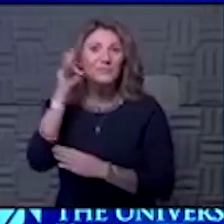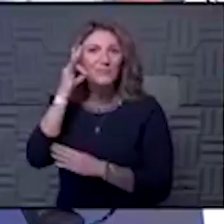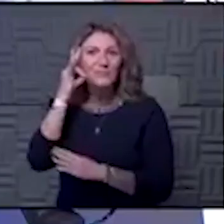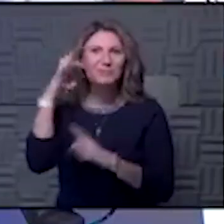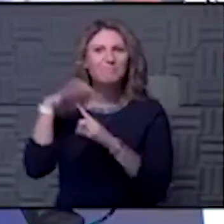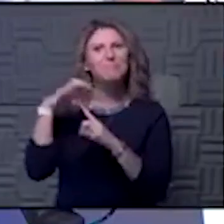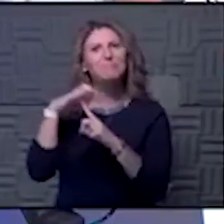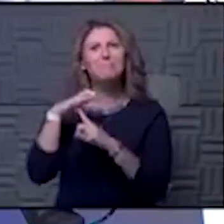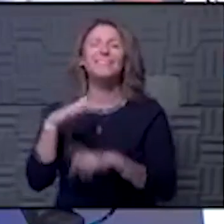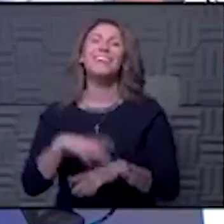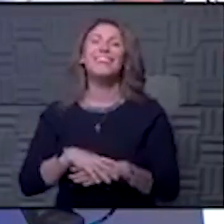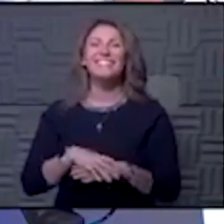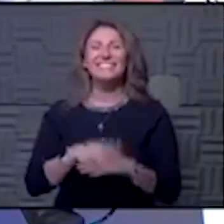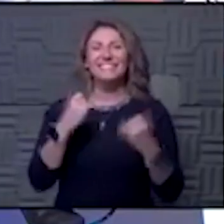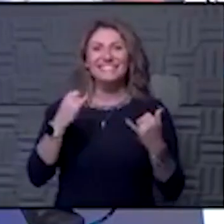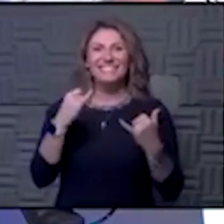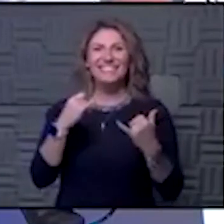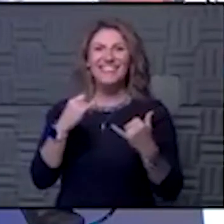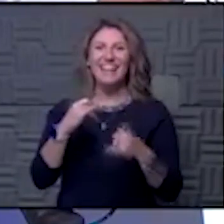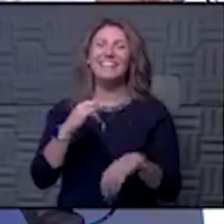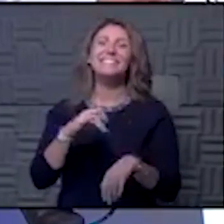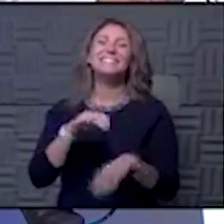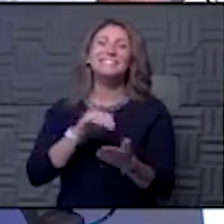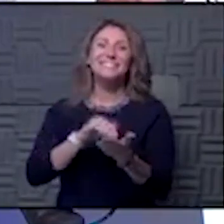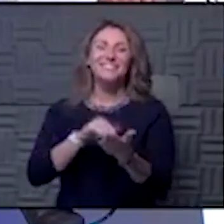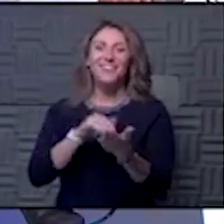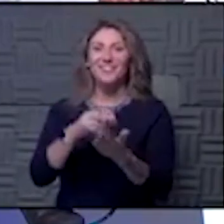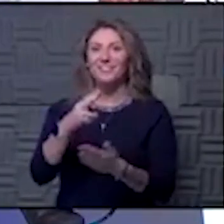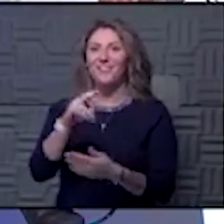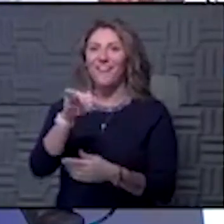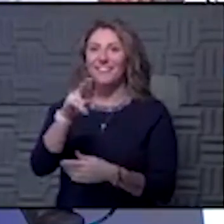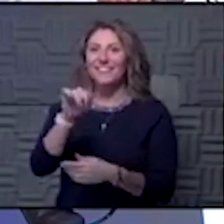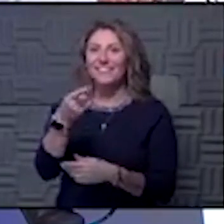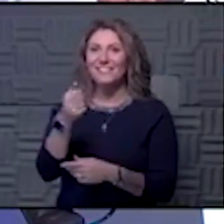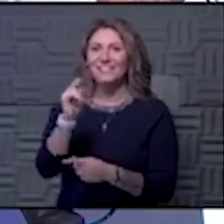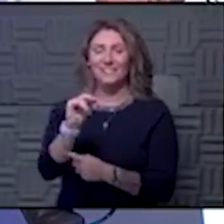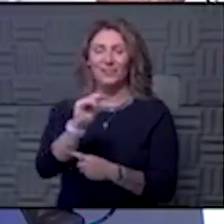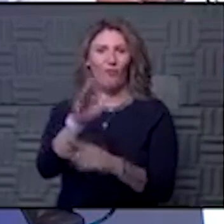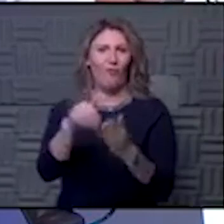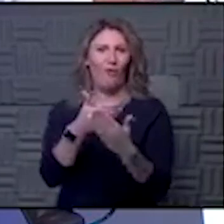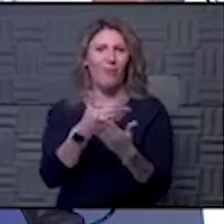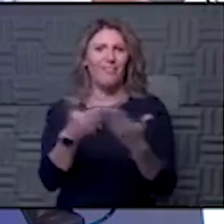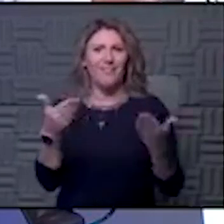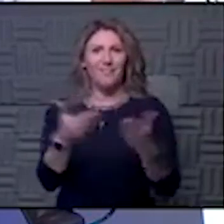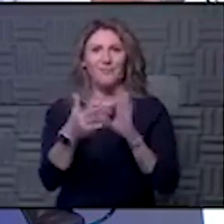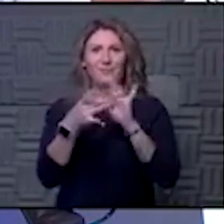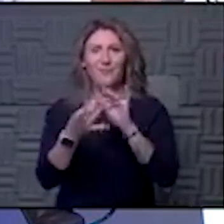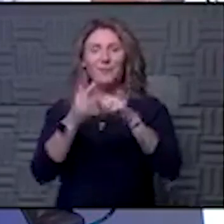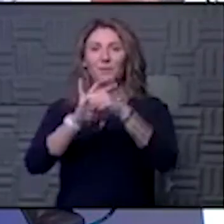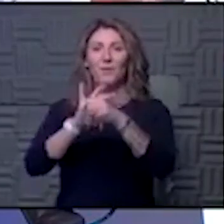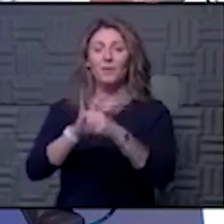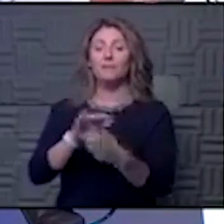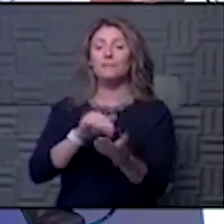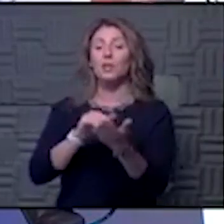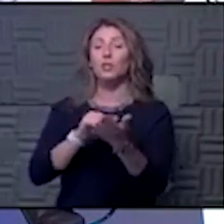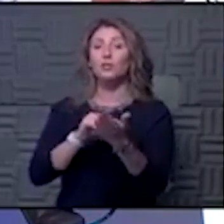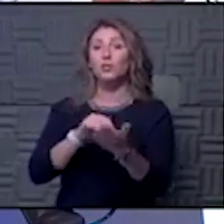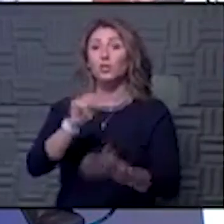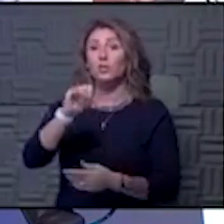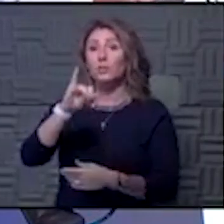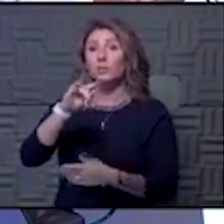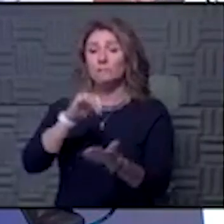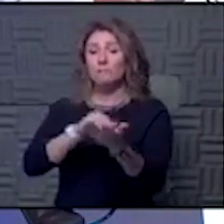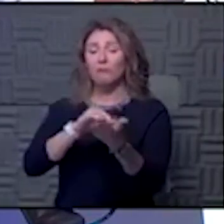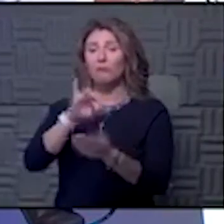joined by Dana Hawkinson. Hawkeye, we're back to talk to you about all things COVID. And we have two very special guests, Dr. Matias Salate, who's the Chair of